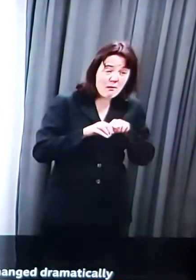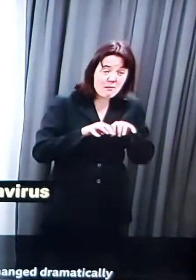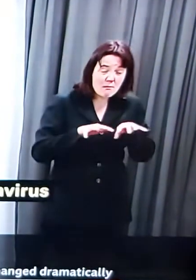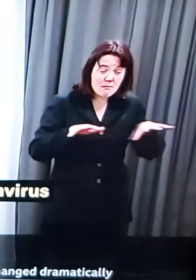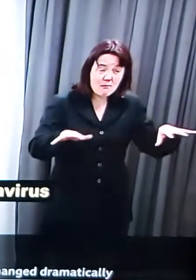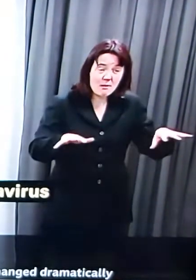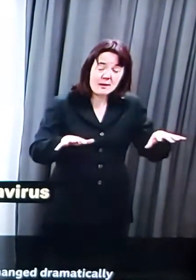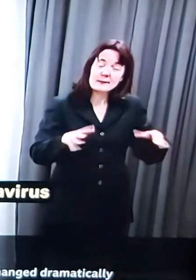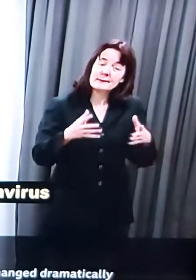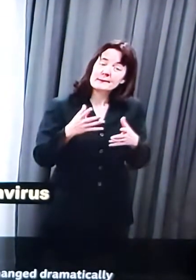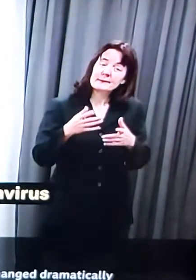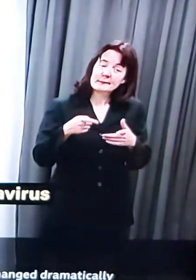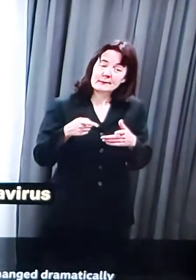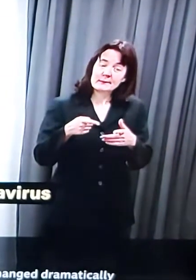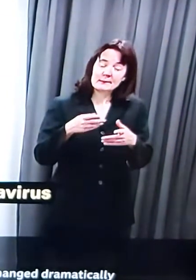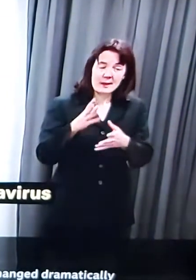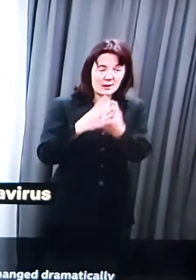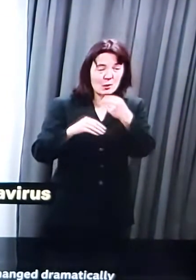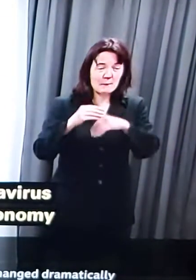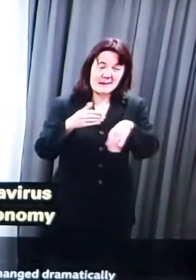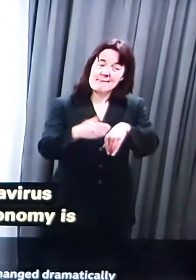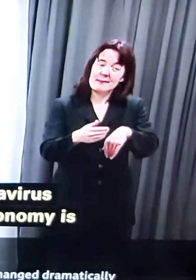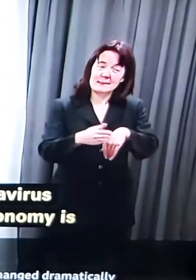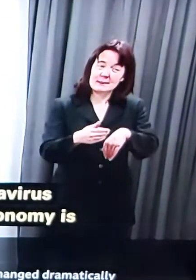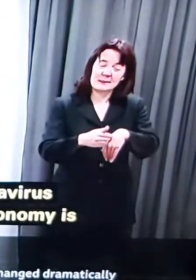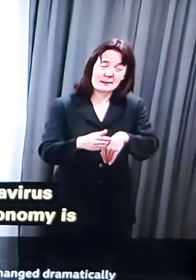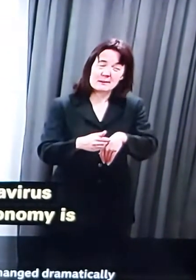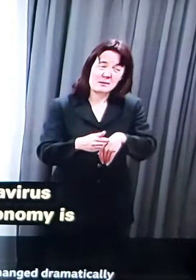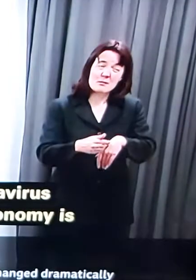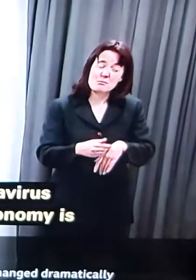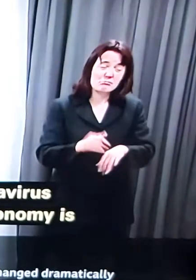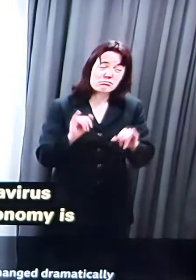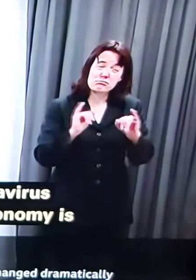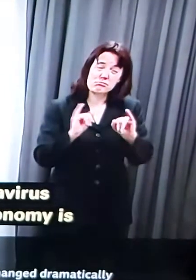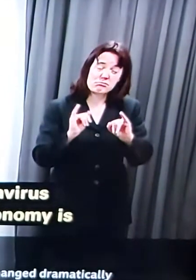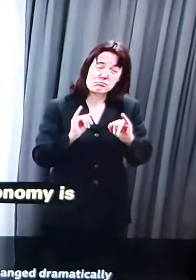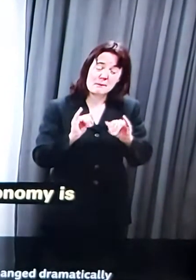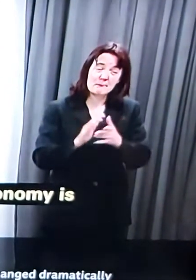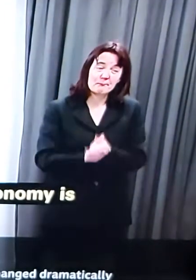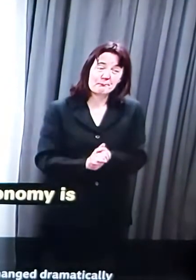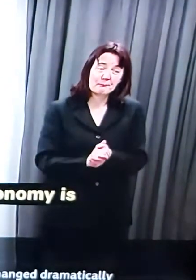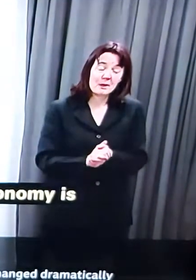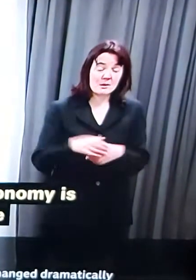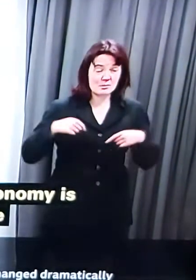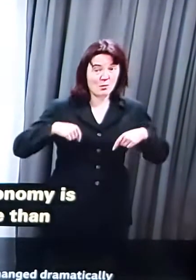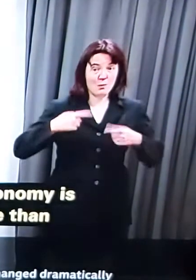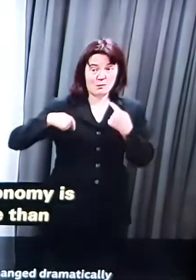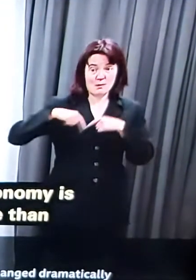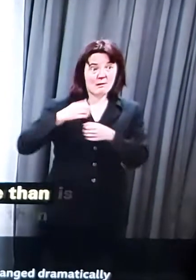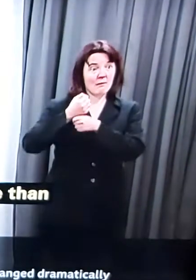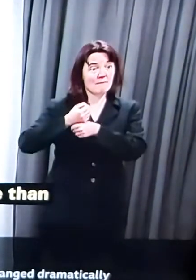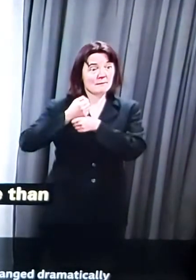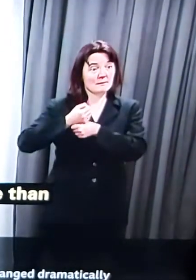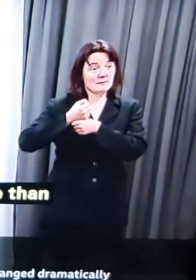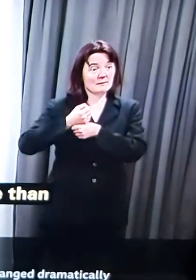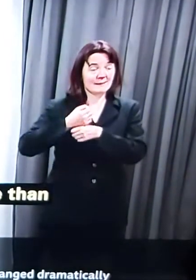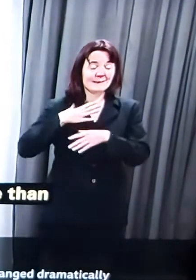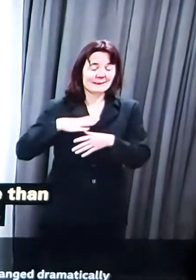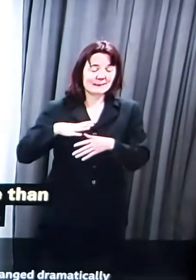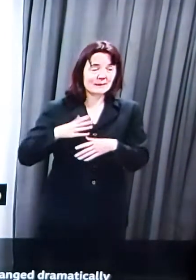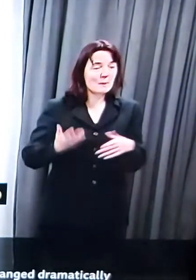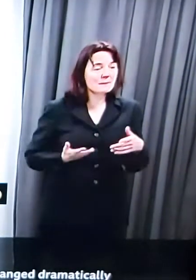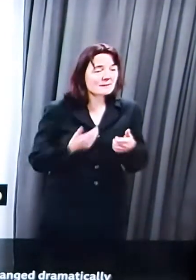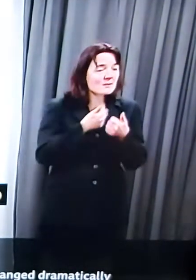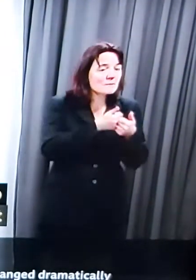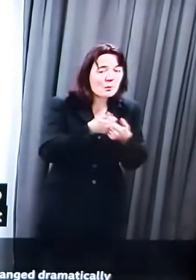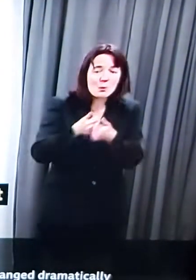is extraordinary. And now more than ever, government needs to do everything we can to support businesses here